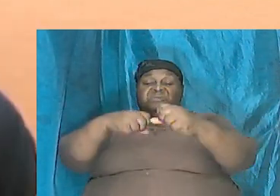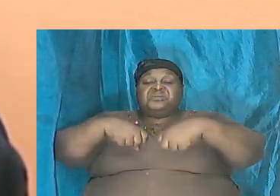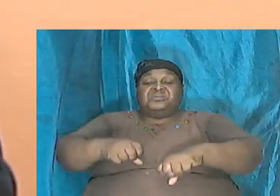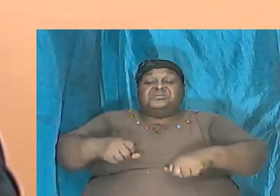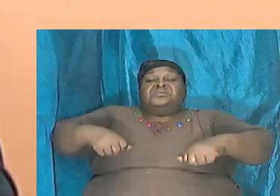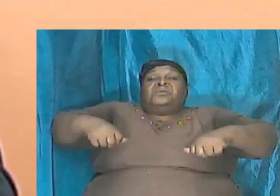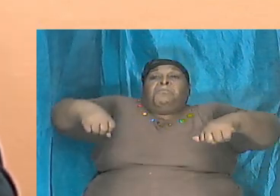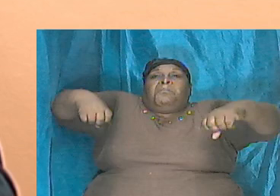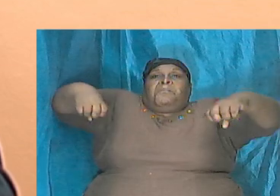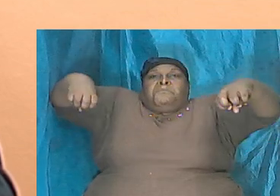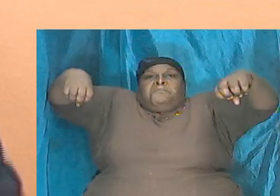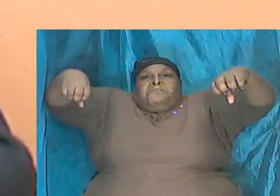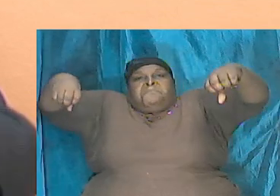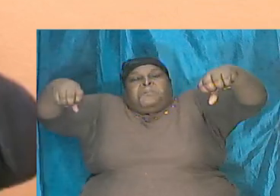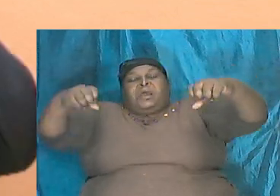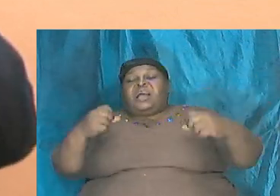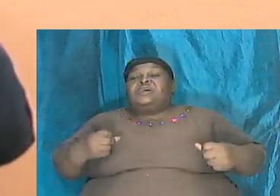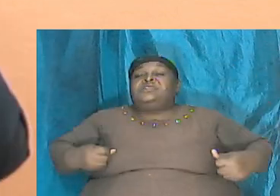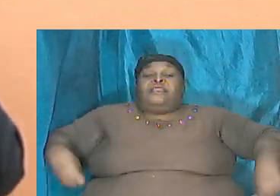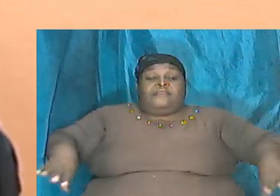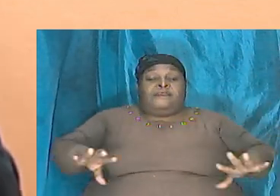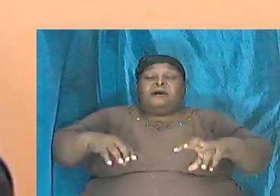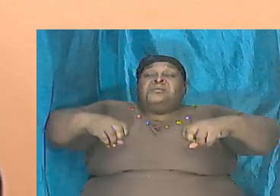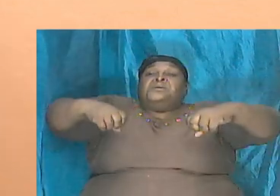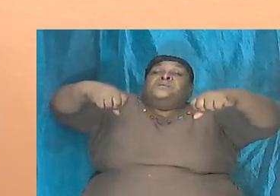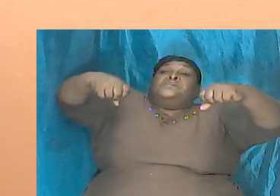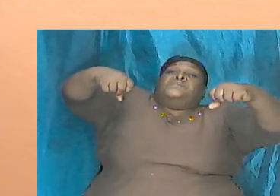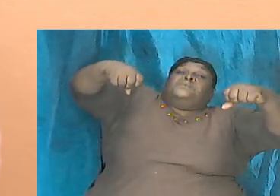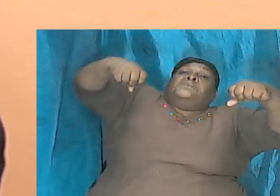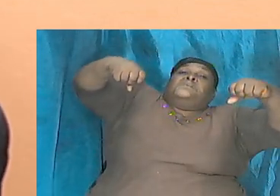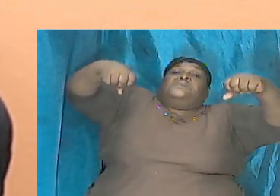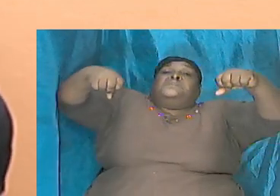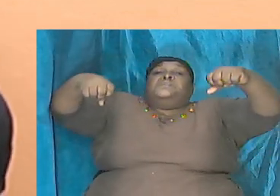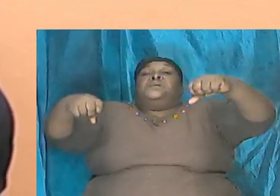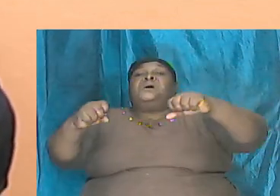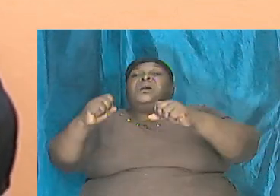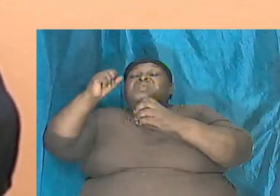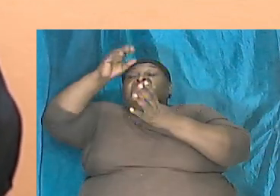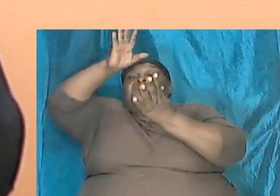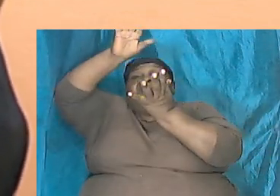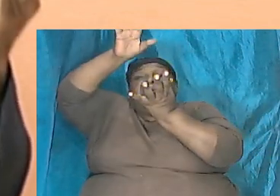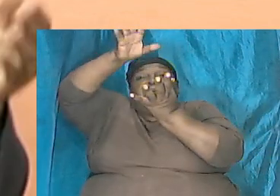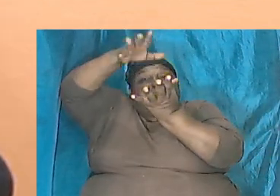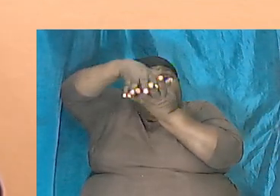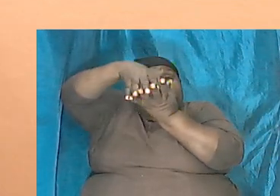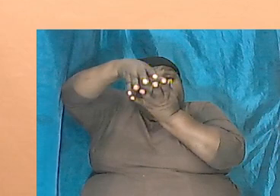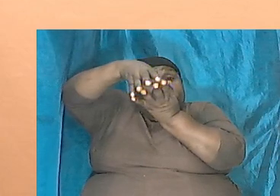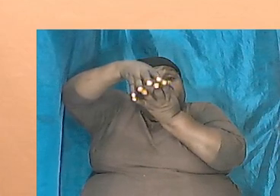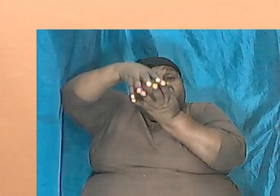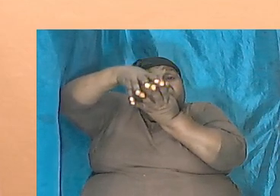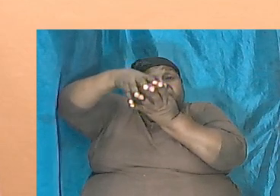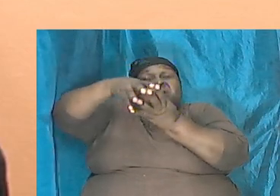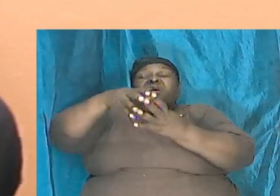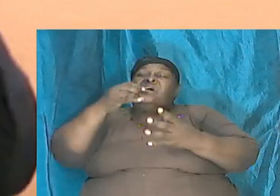talk about the land monster, we dragons. If you look in Chinese